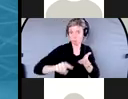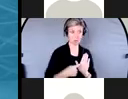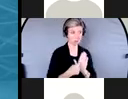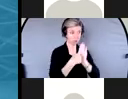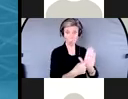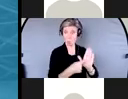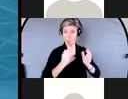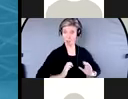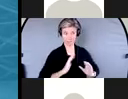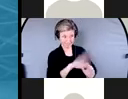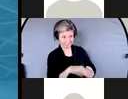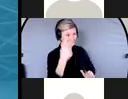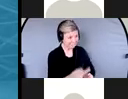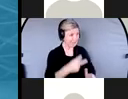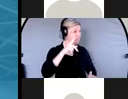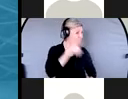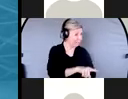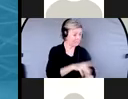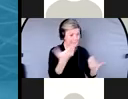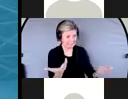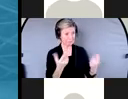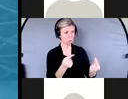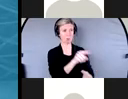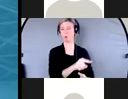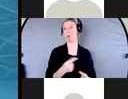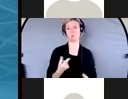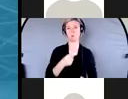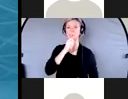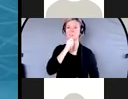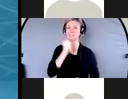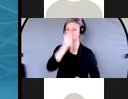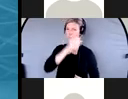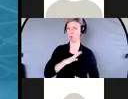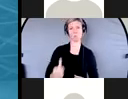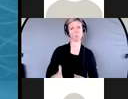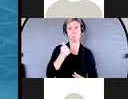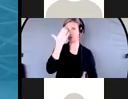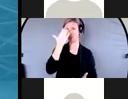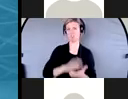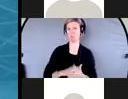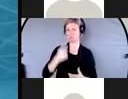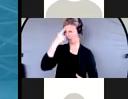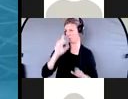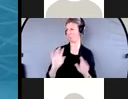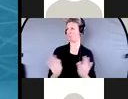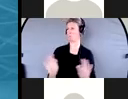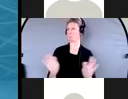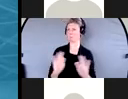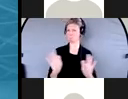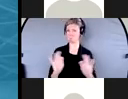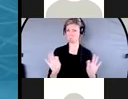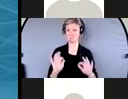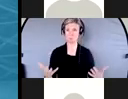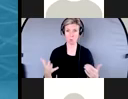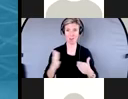just refused to believe. The advisor also received a call from the scam artist who applied pressure tactics for the release